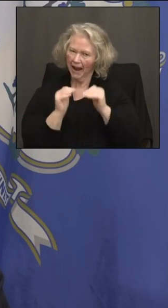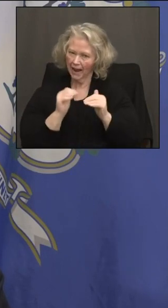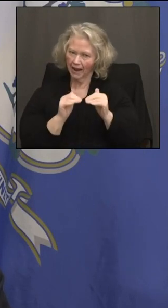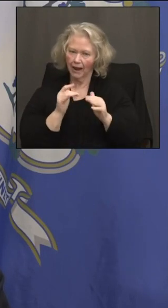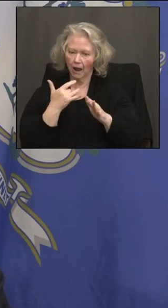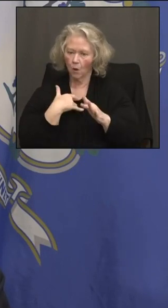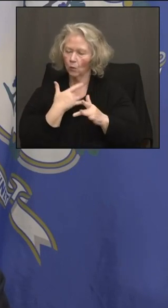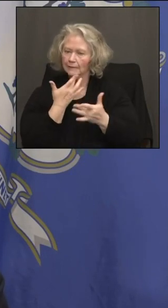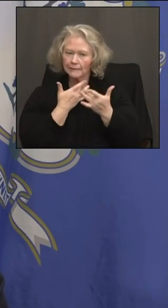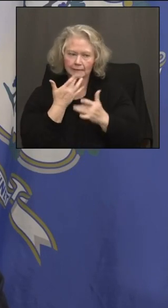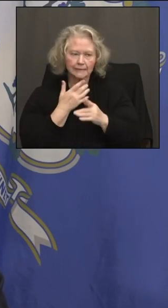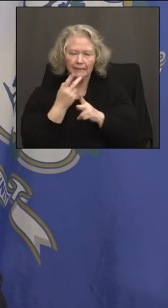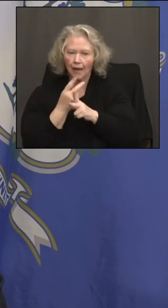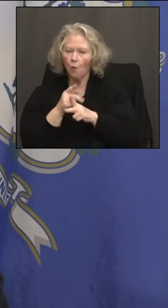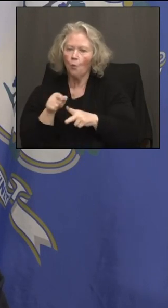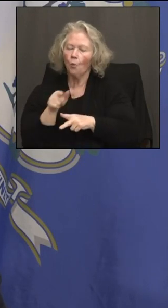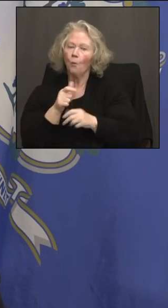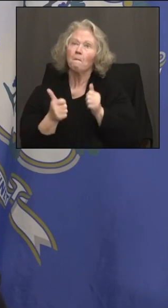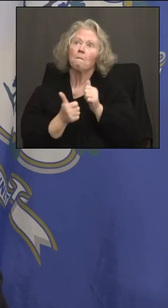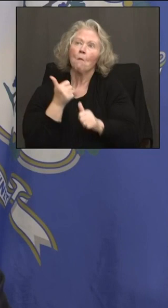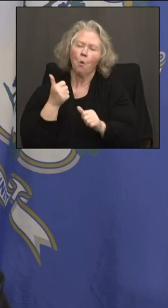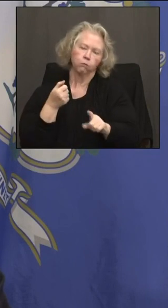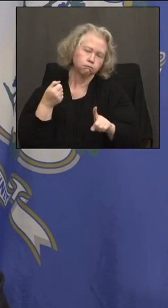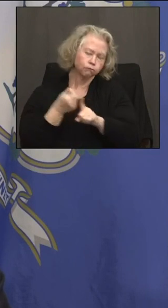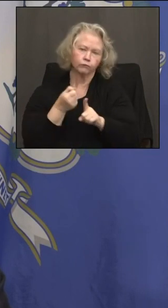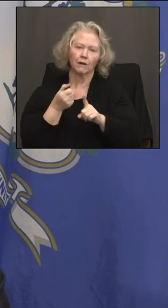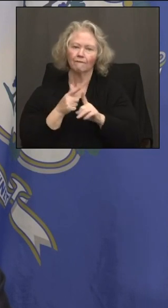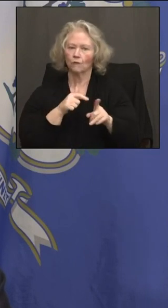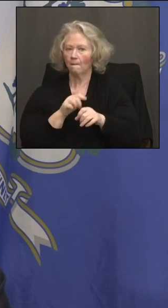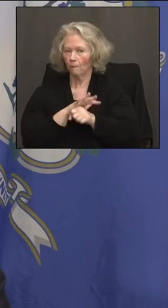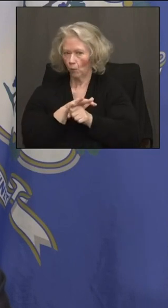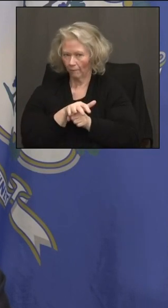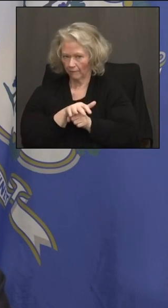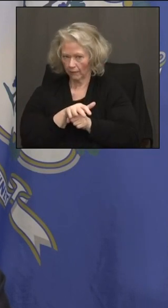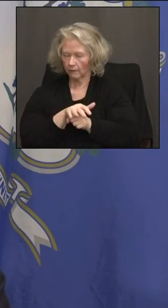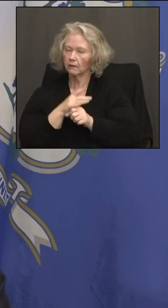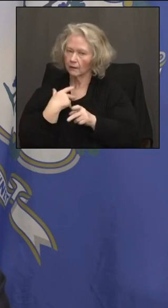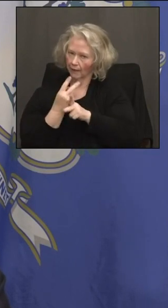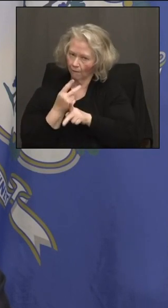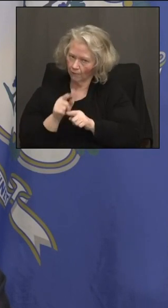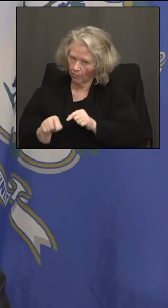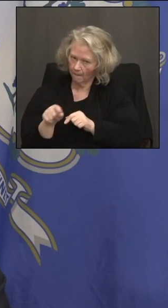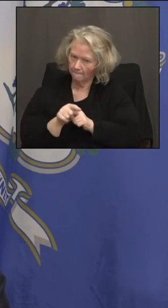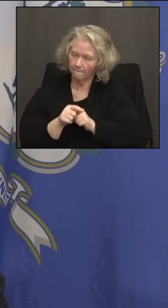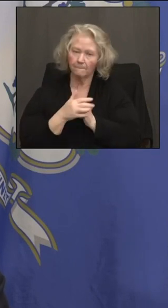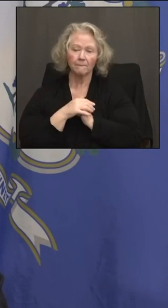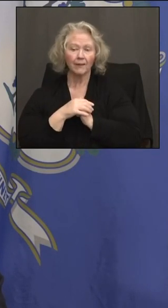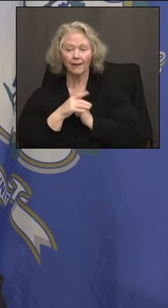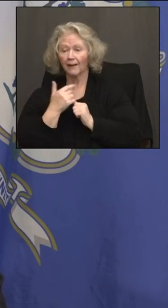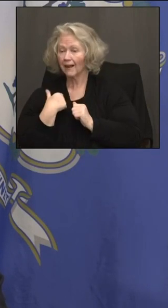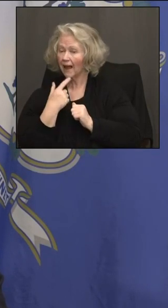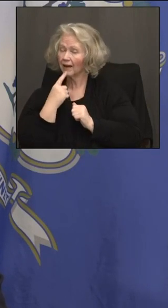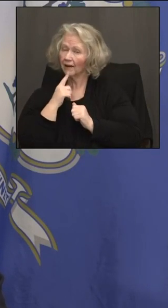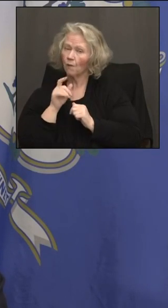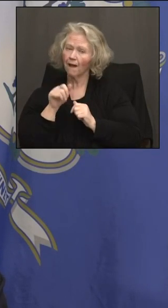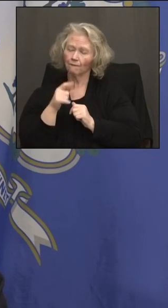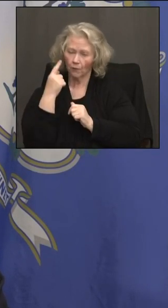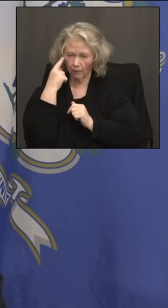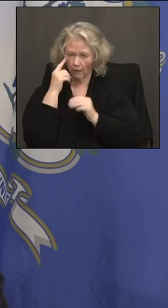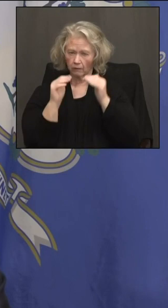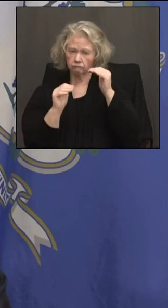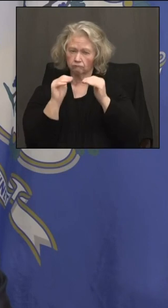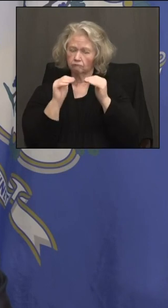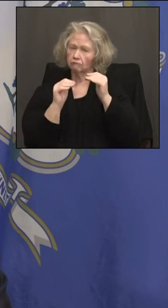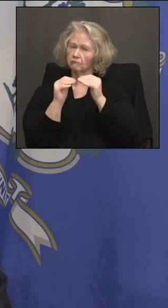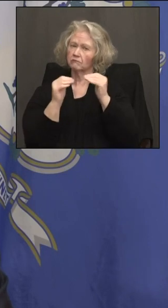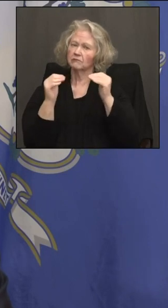most in need and those who have most been impacted by COVID. And I also reminded people that we have a real equity lens in terms of justice,